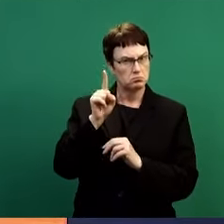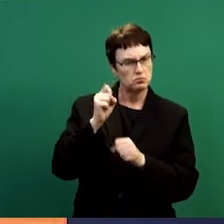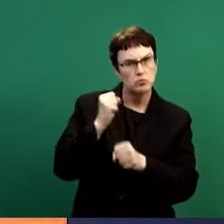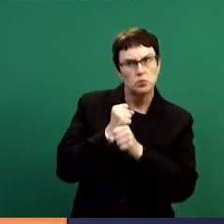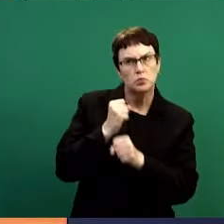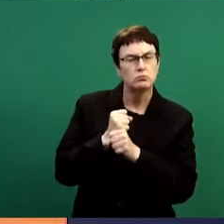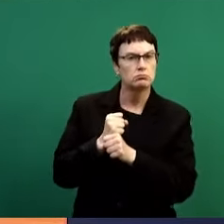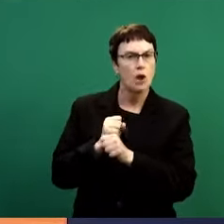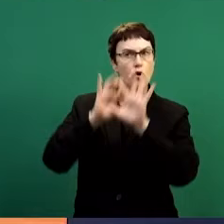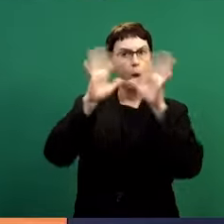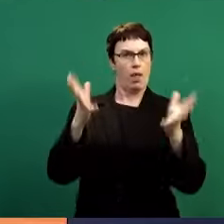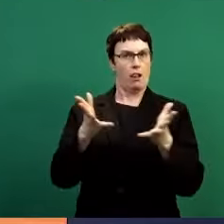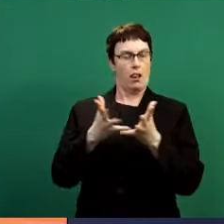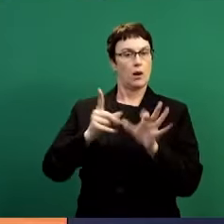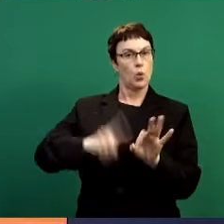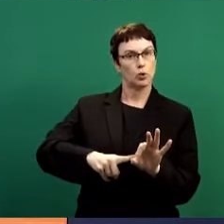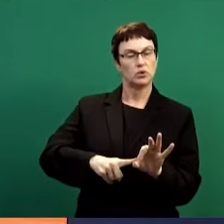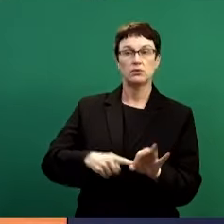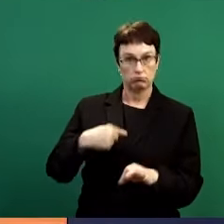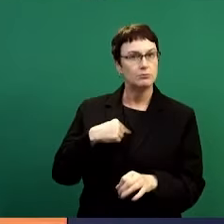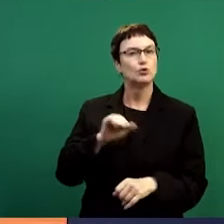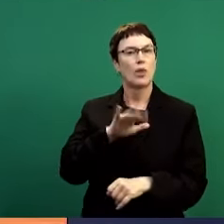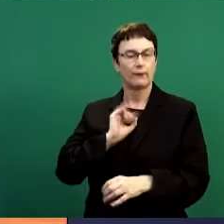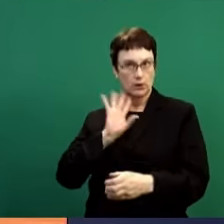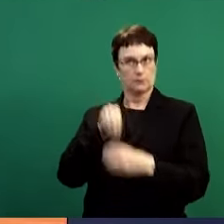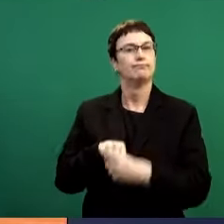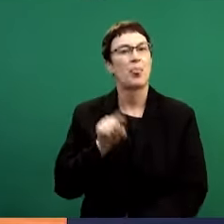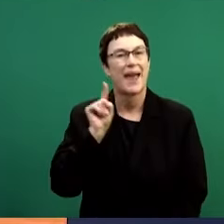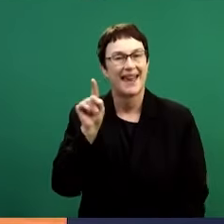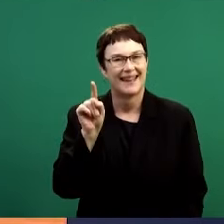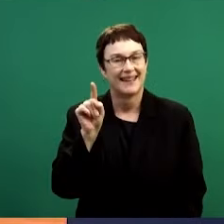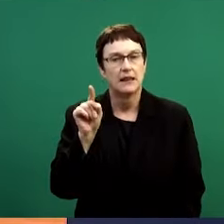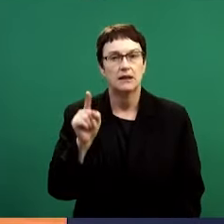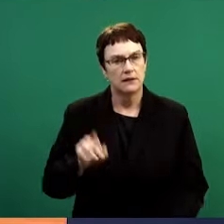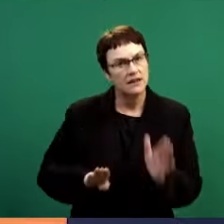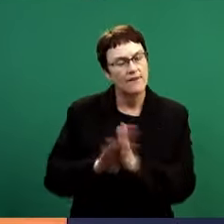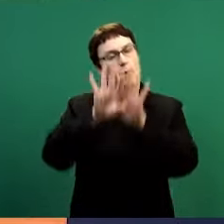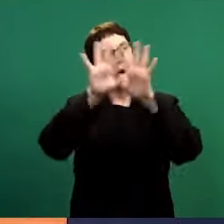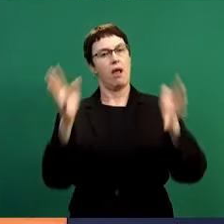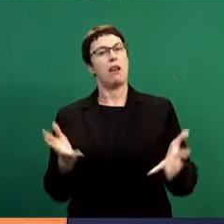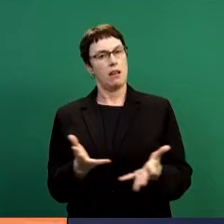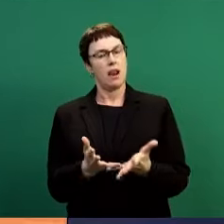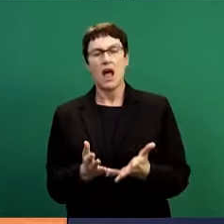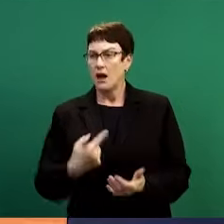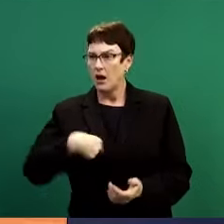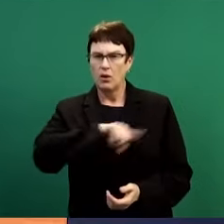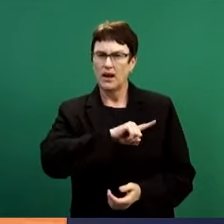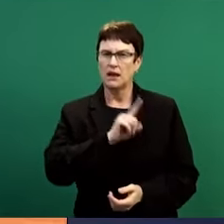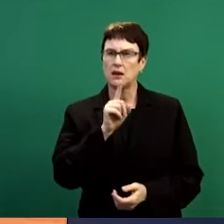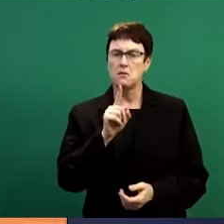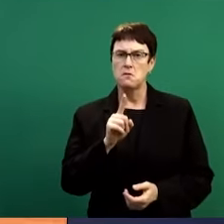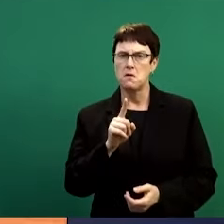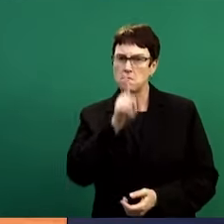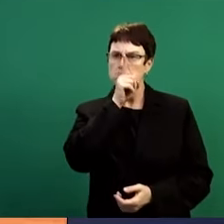that process of developing the global code. And we didn't just say that we have adopted the code.